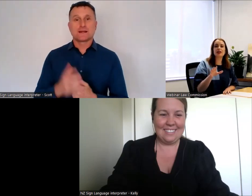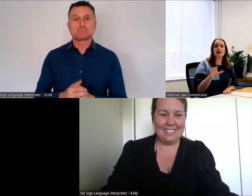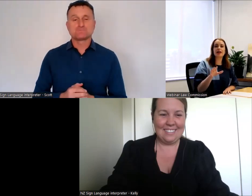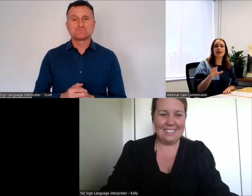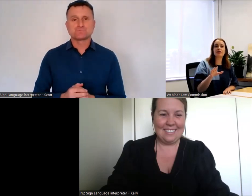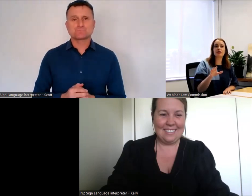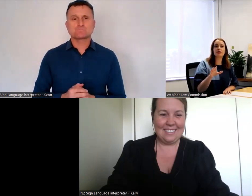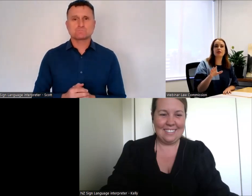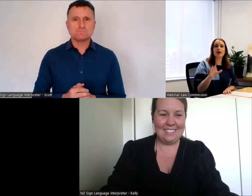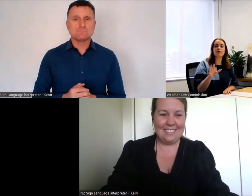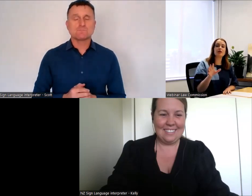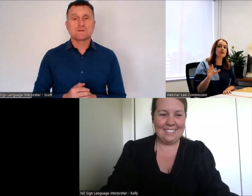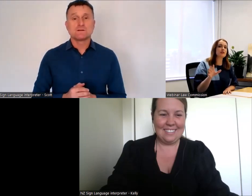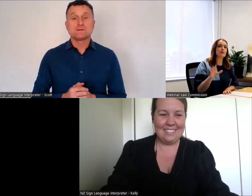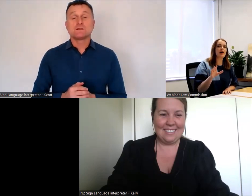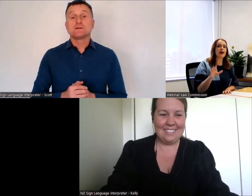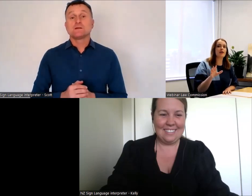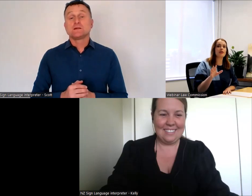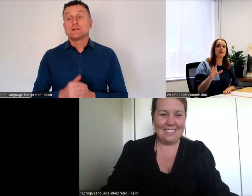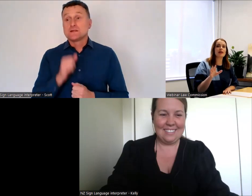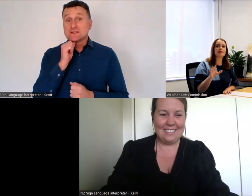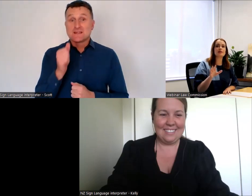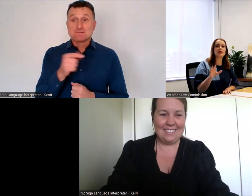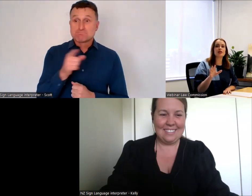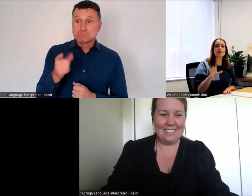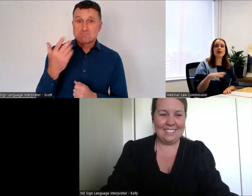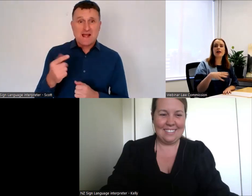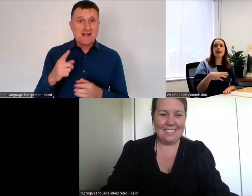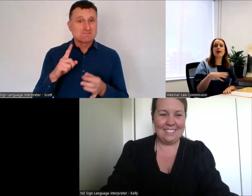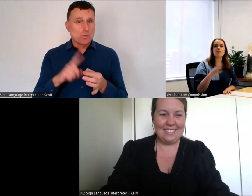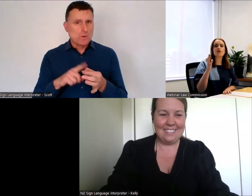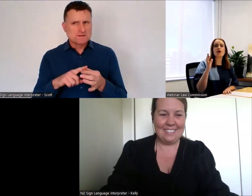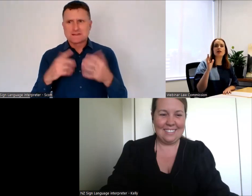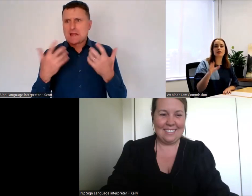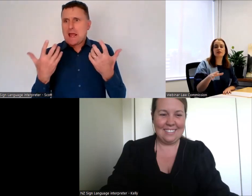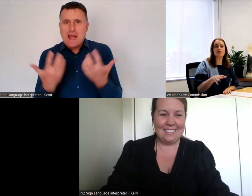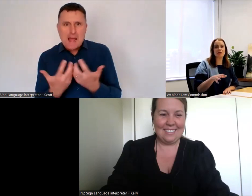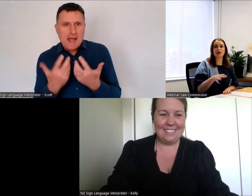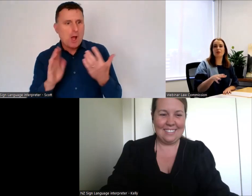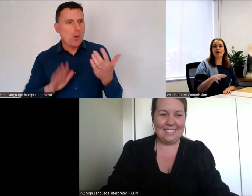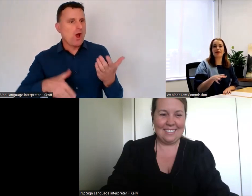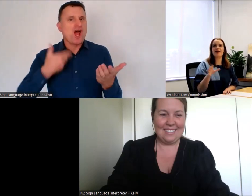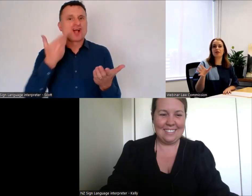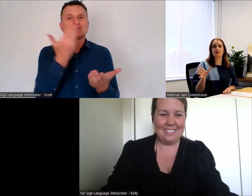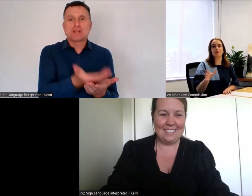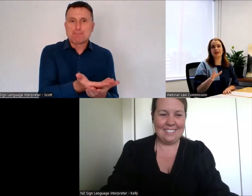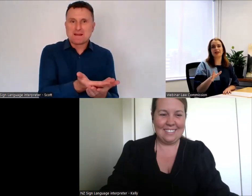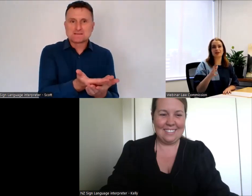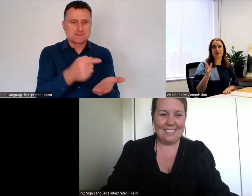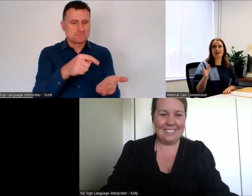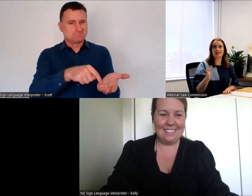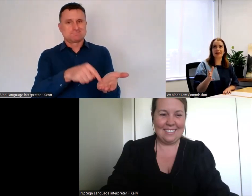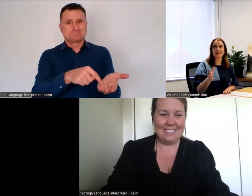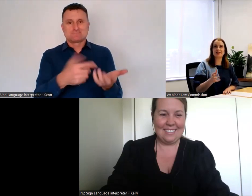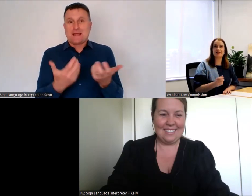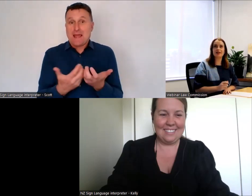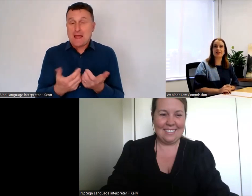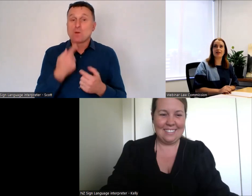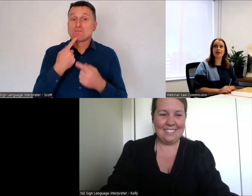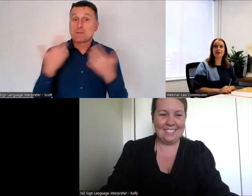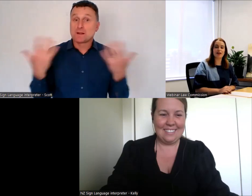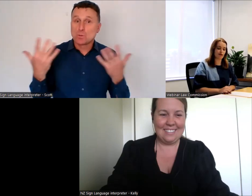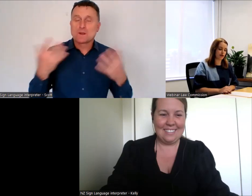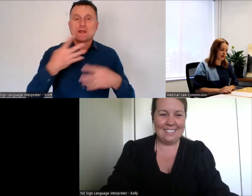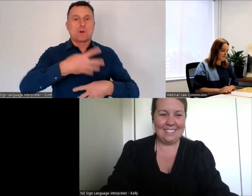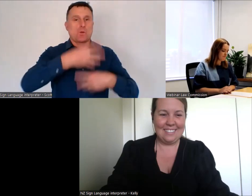information, if you have questions about how you can make a submission, we've got lots of information about that on our website, so that is